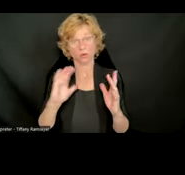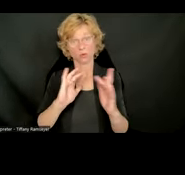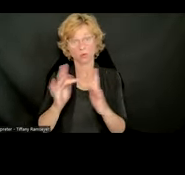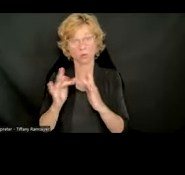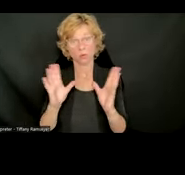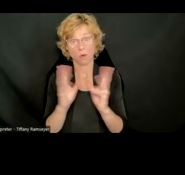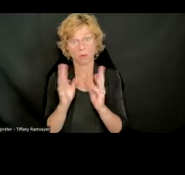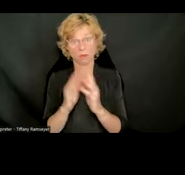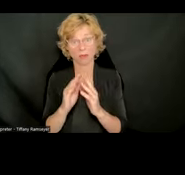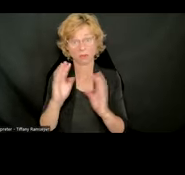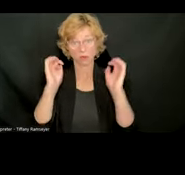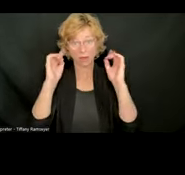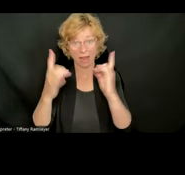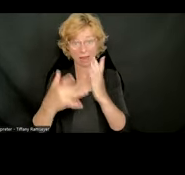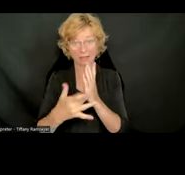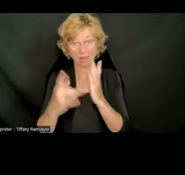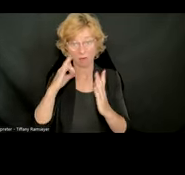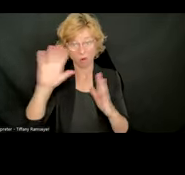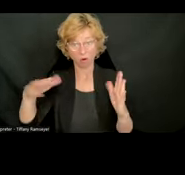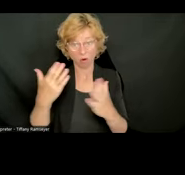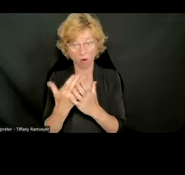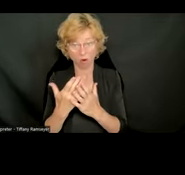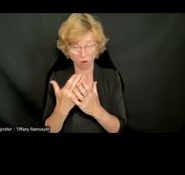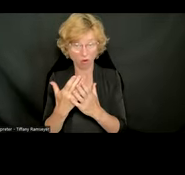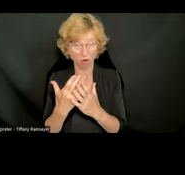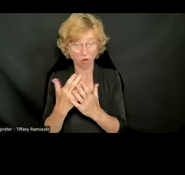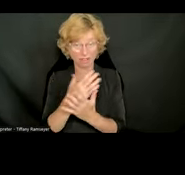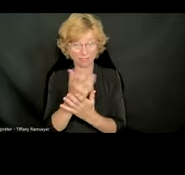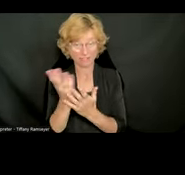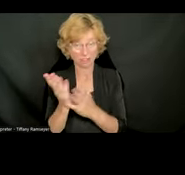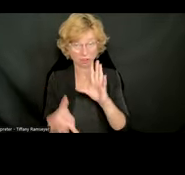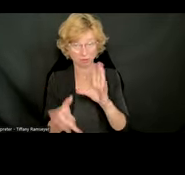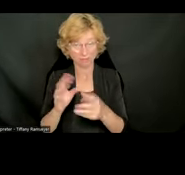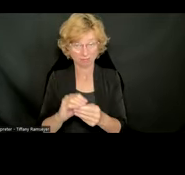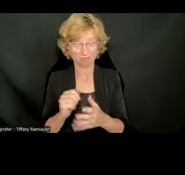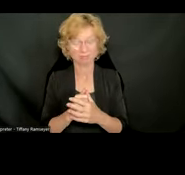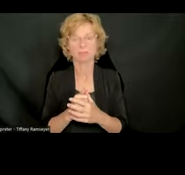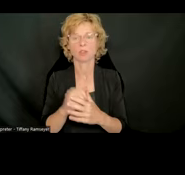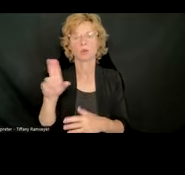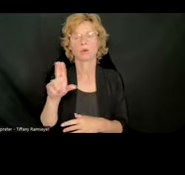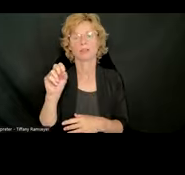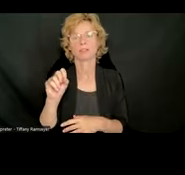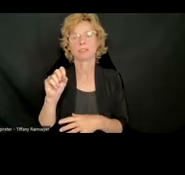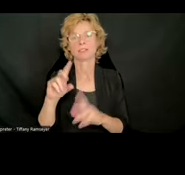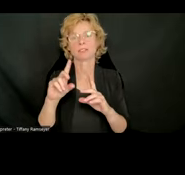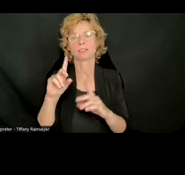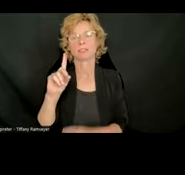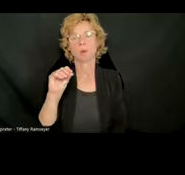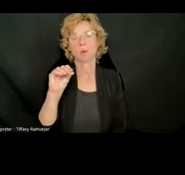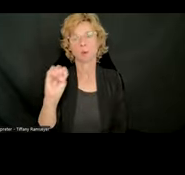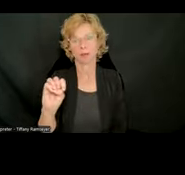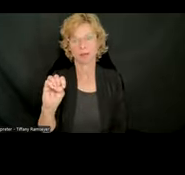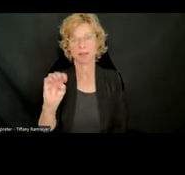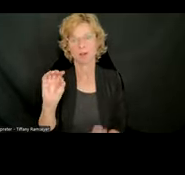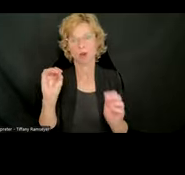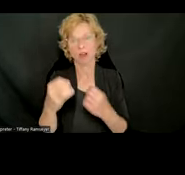webinar series presented by the U.S. Department of Education's Office of Educational Technology and Office of Special